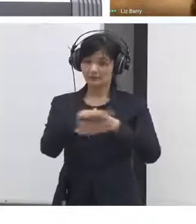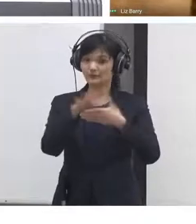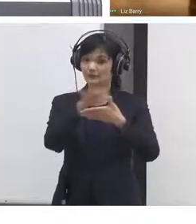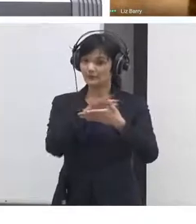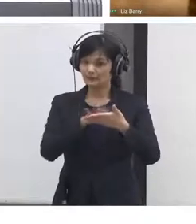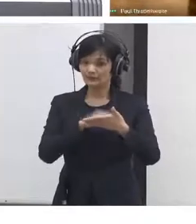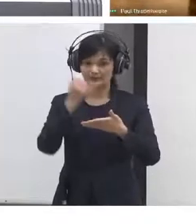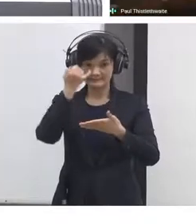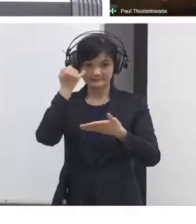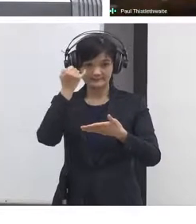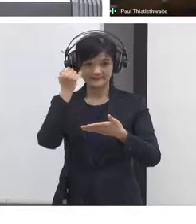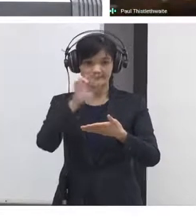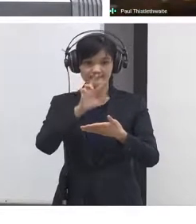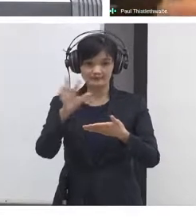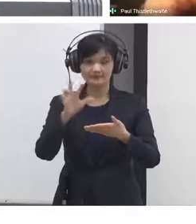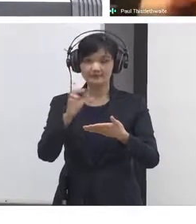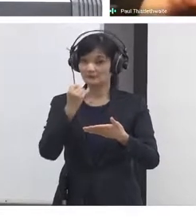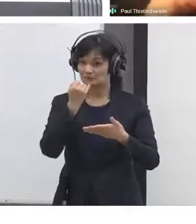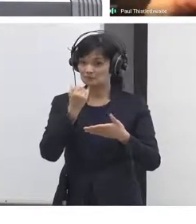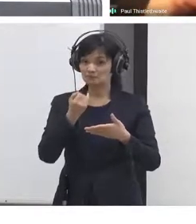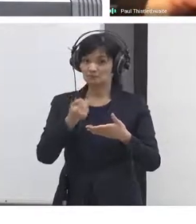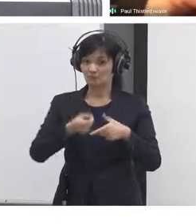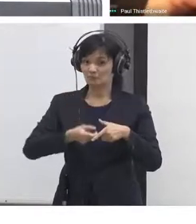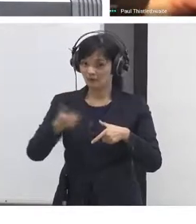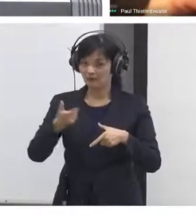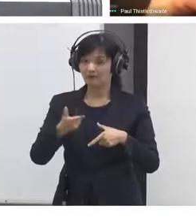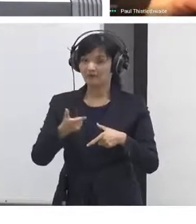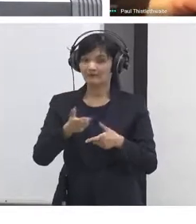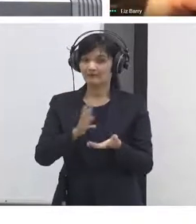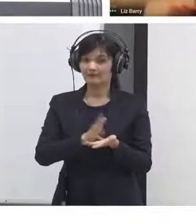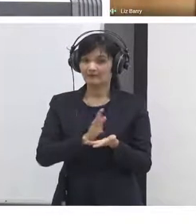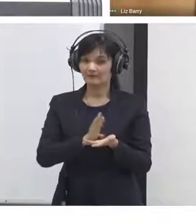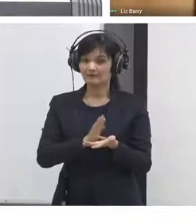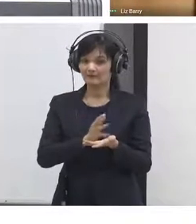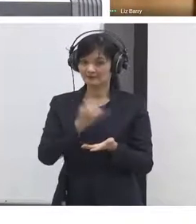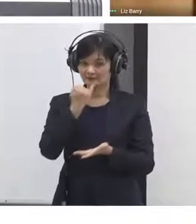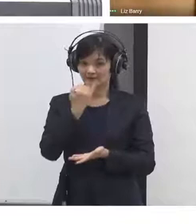is that with the on trust of people program yeah